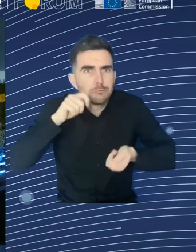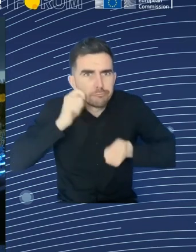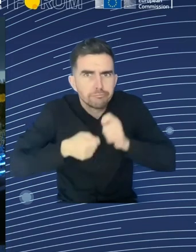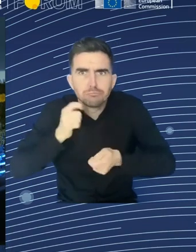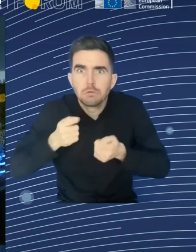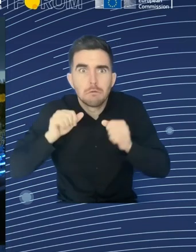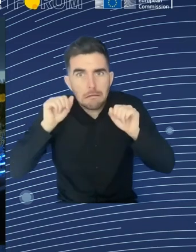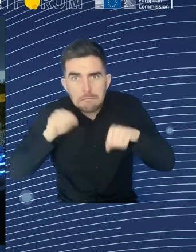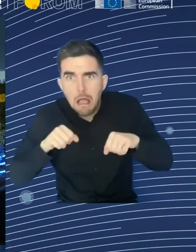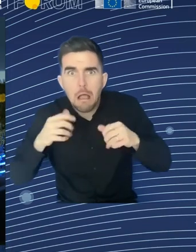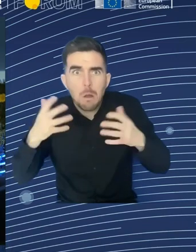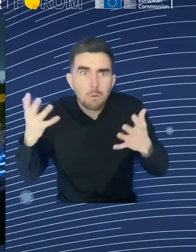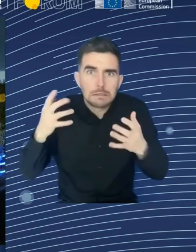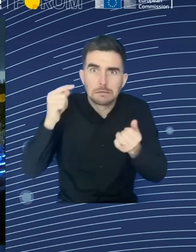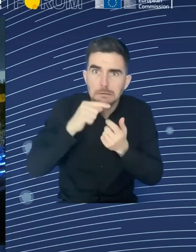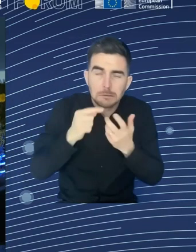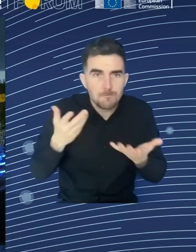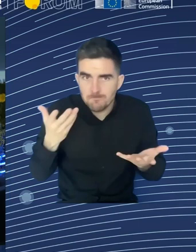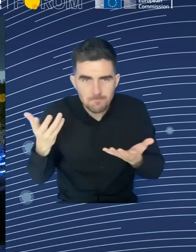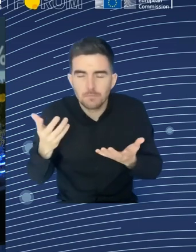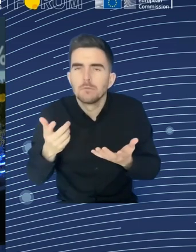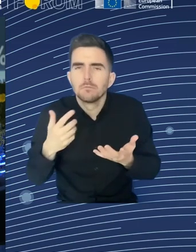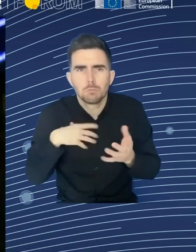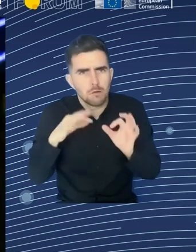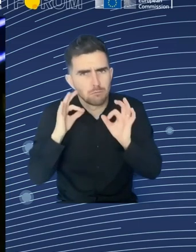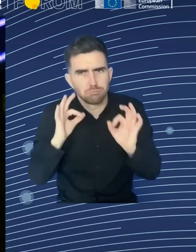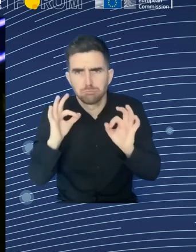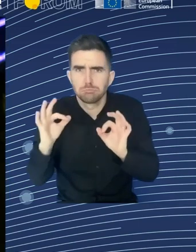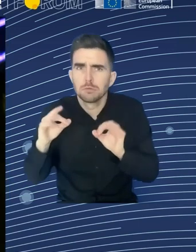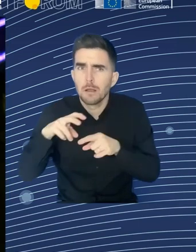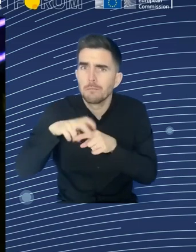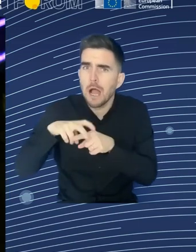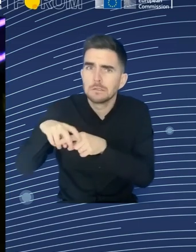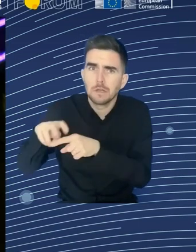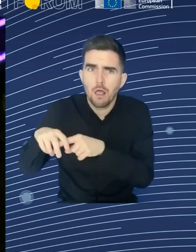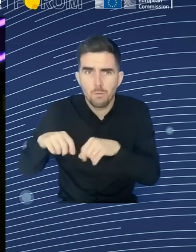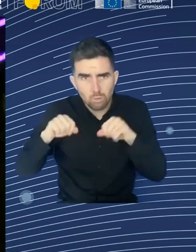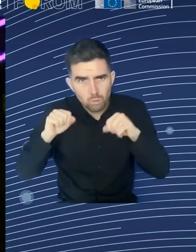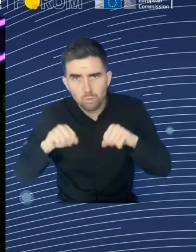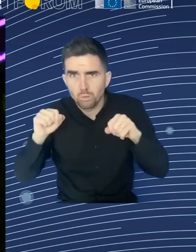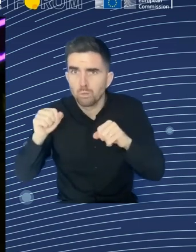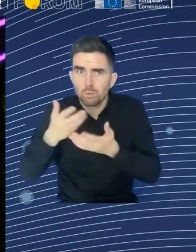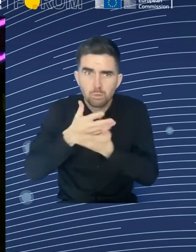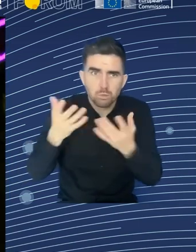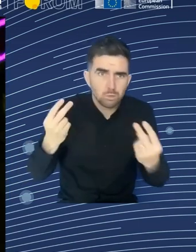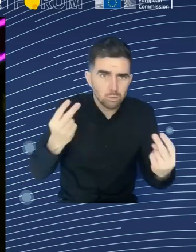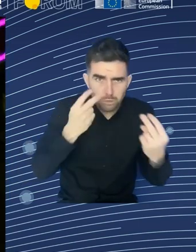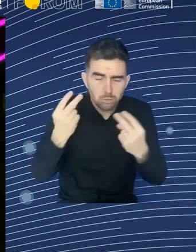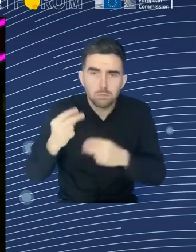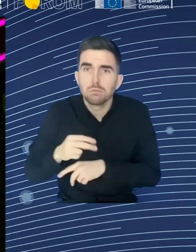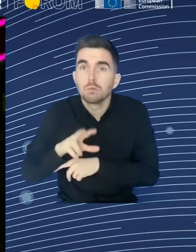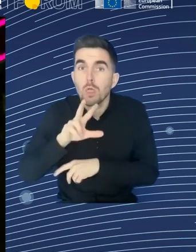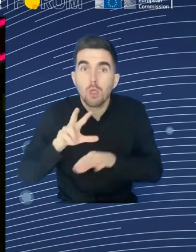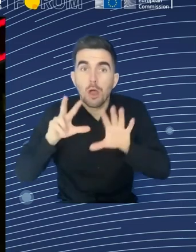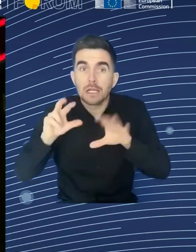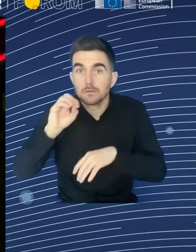are the biggest megatrend to watch out for. And geopolitical developments and climate change, both on the lower end,